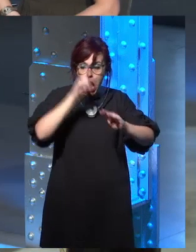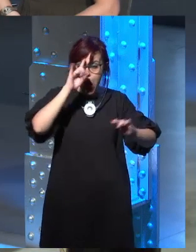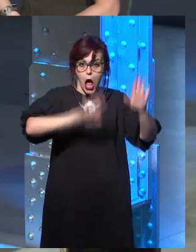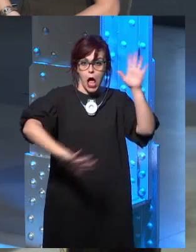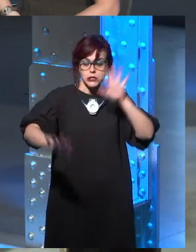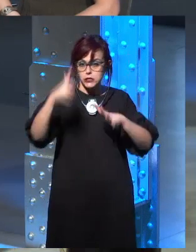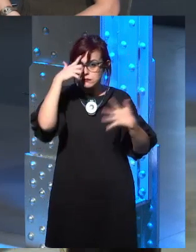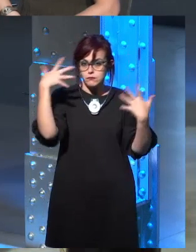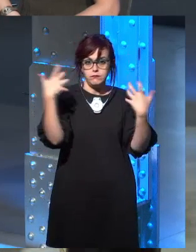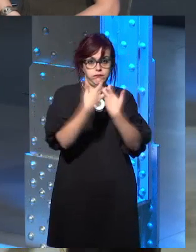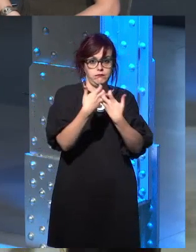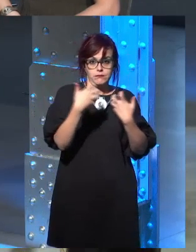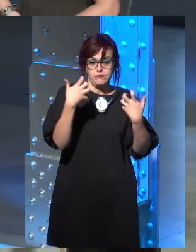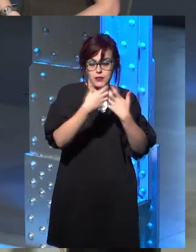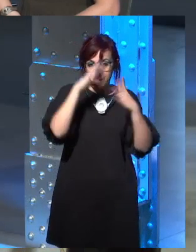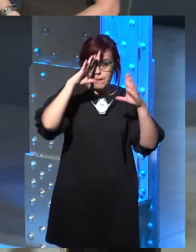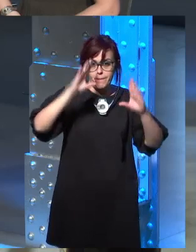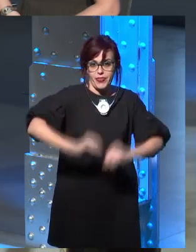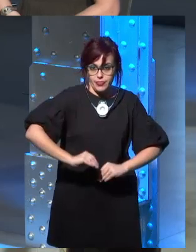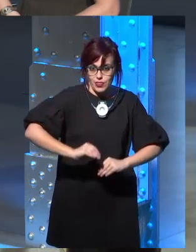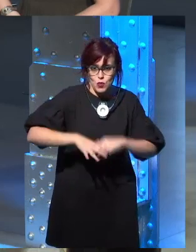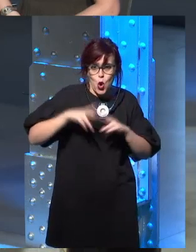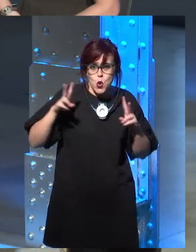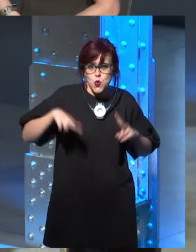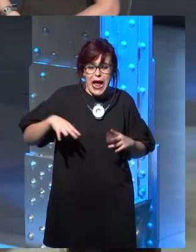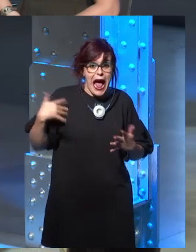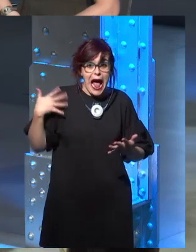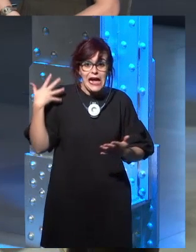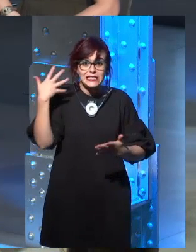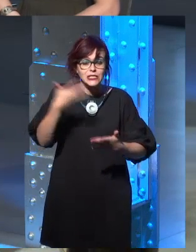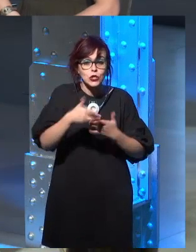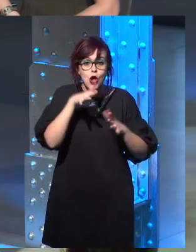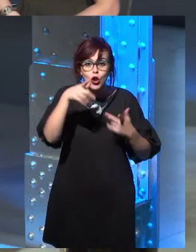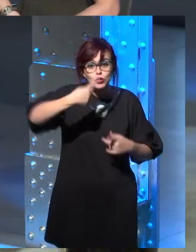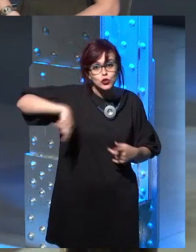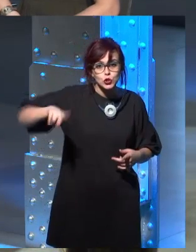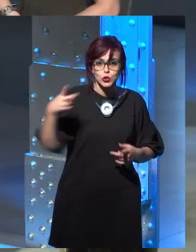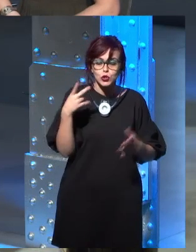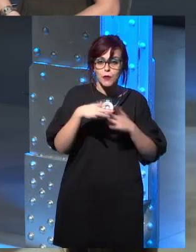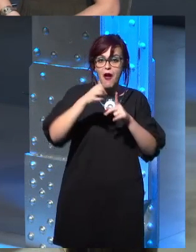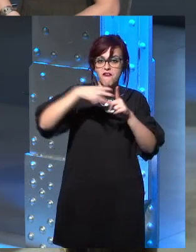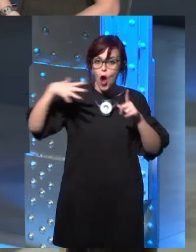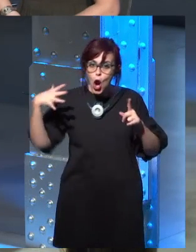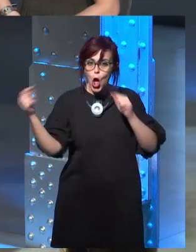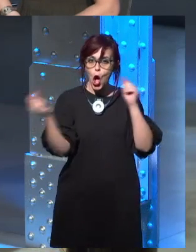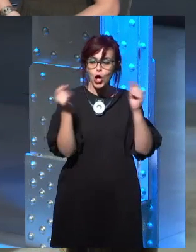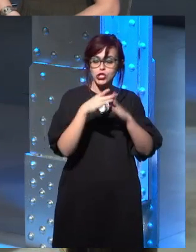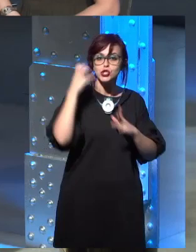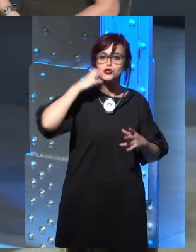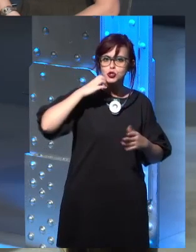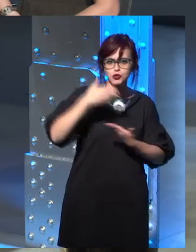like this before. We just wrote stuff on our website and on our forum. But George had a trust and a belief that we could do it.